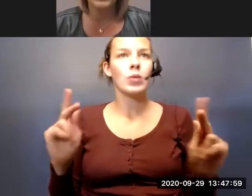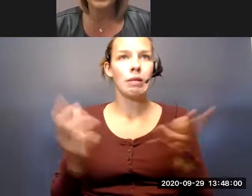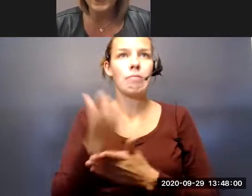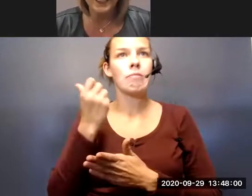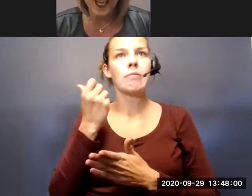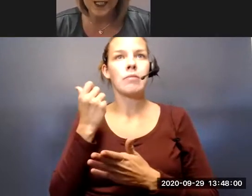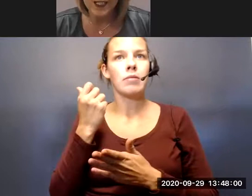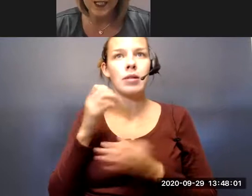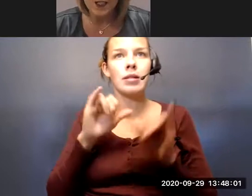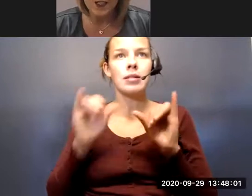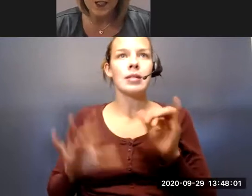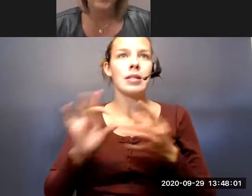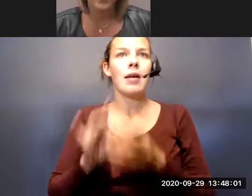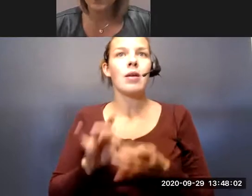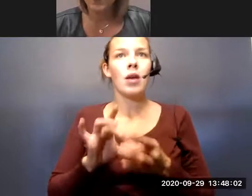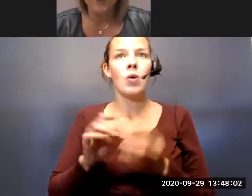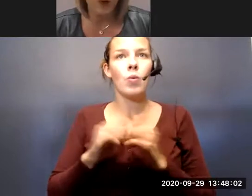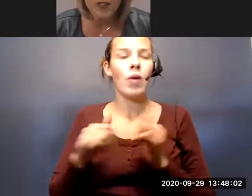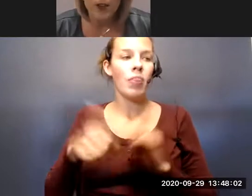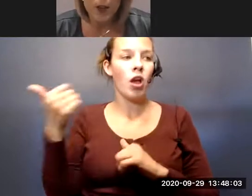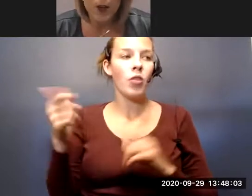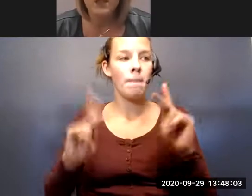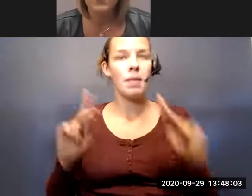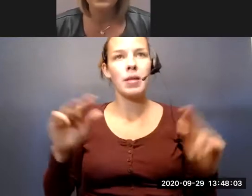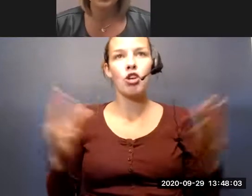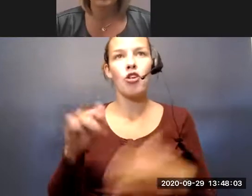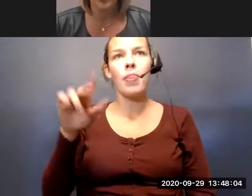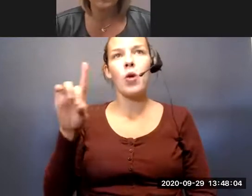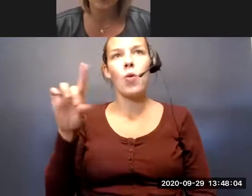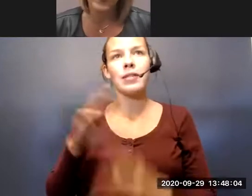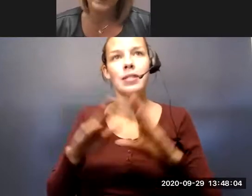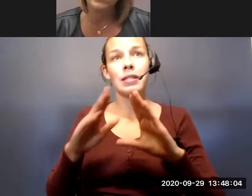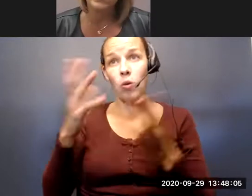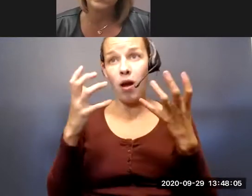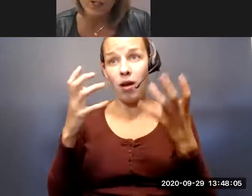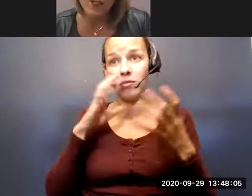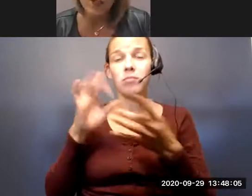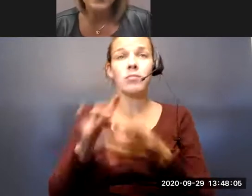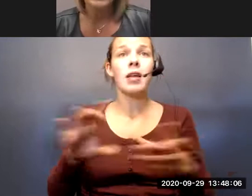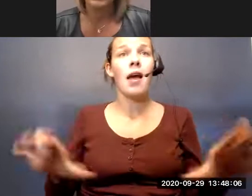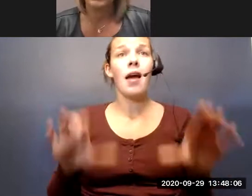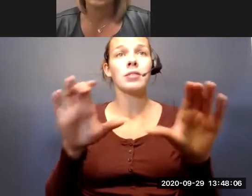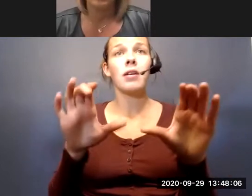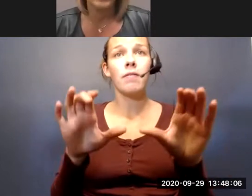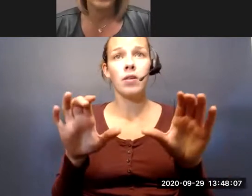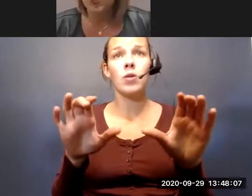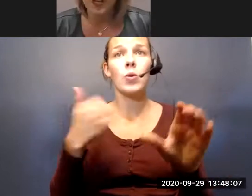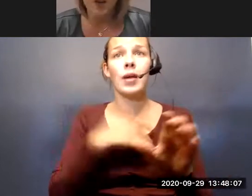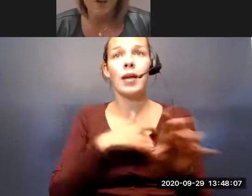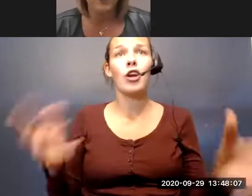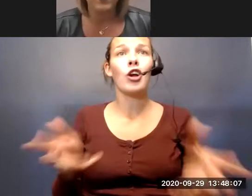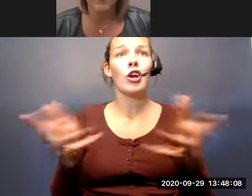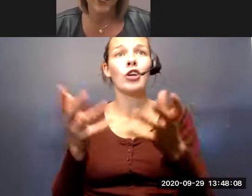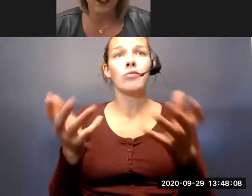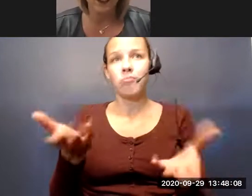stay connected with other folks here in the Quad Cities and you're looking for a way to stay active, we encourage you to